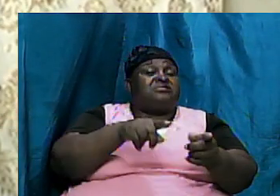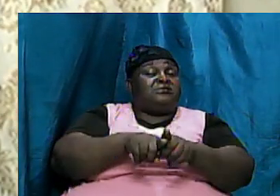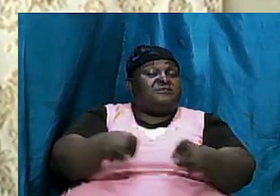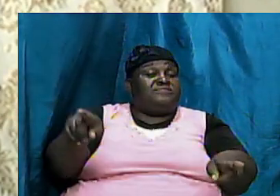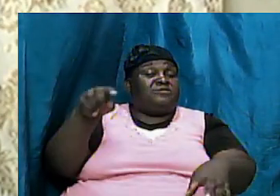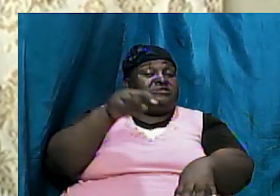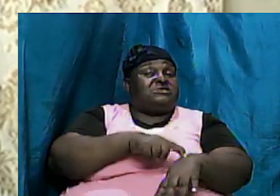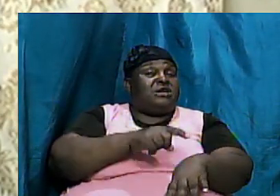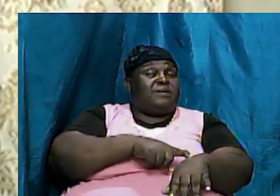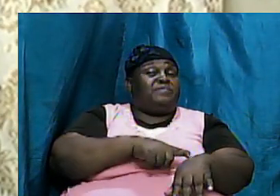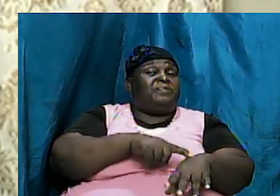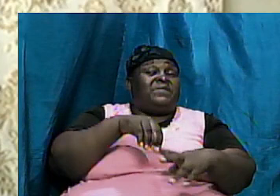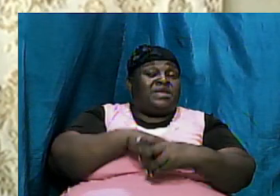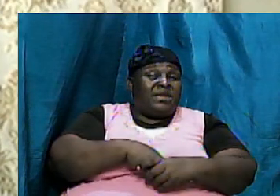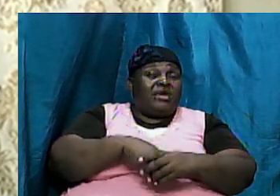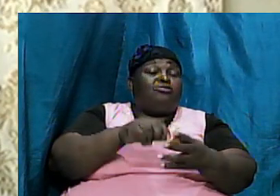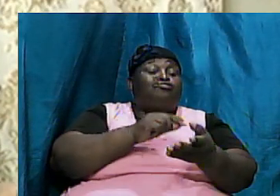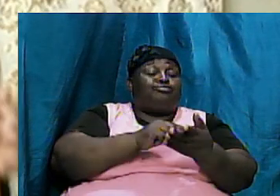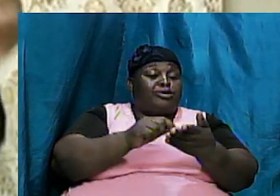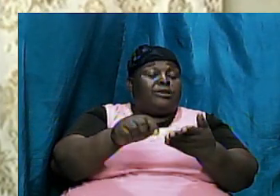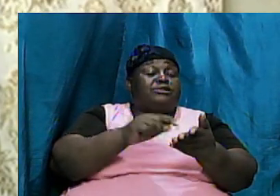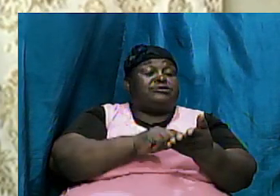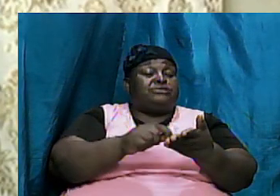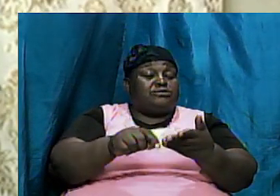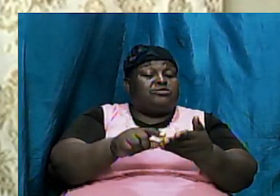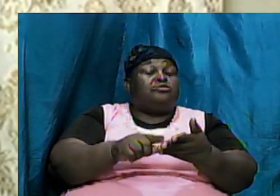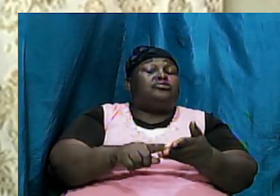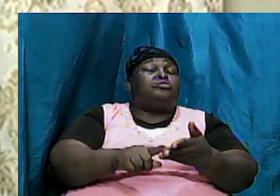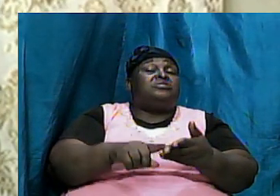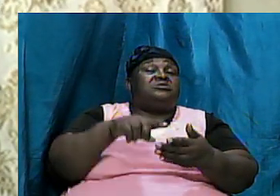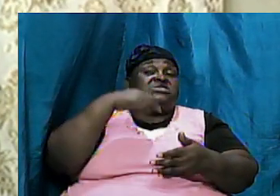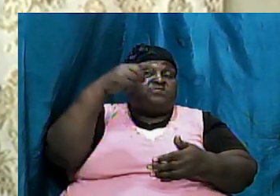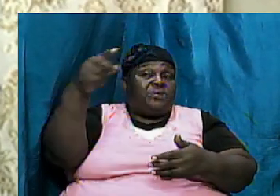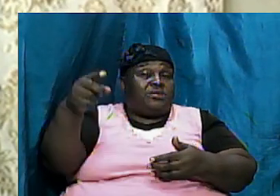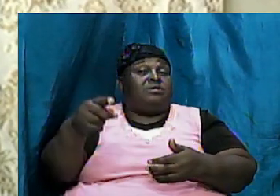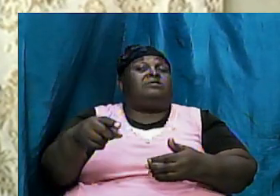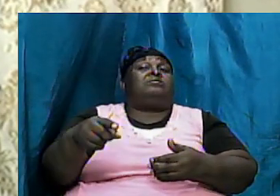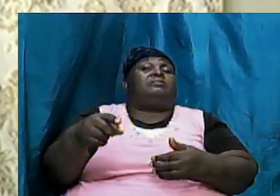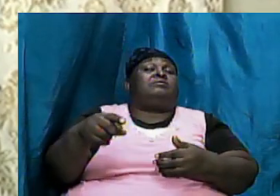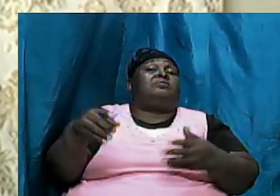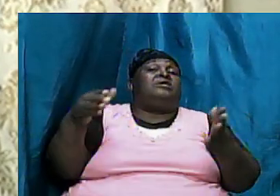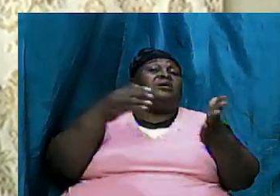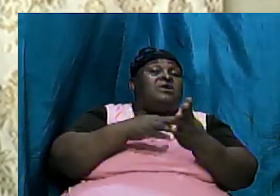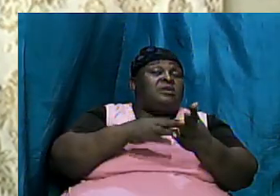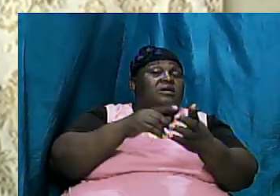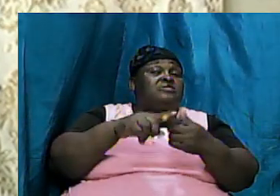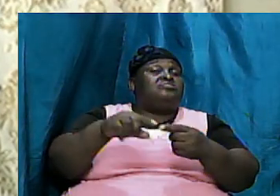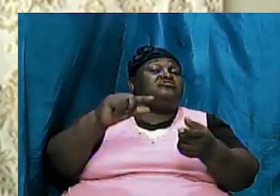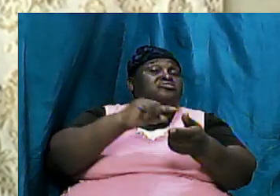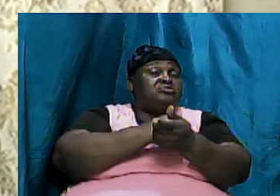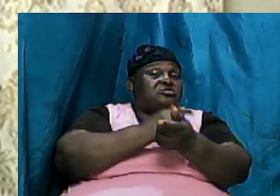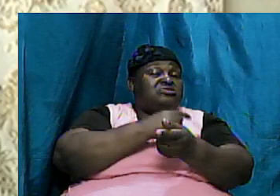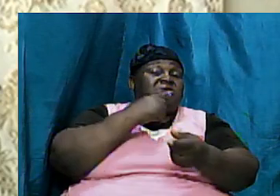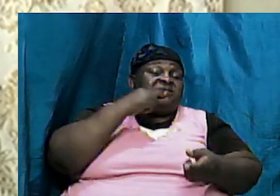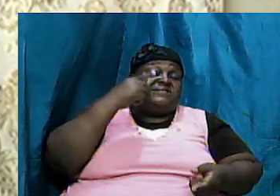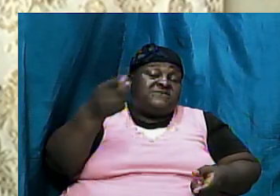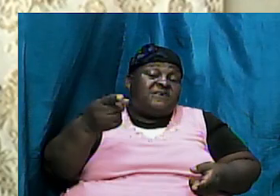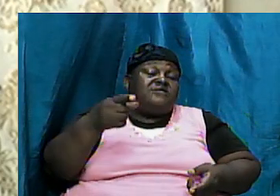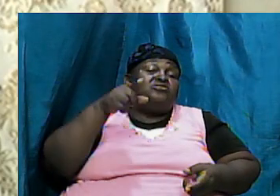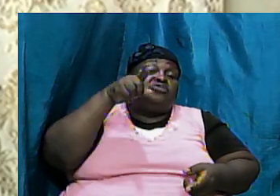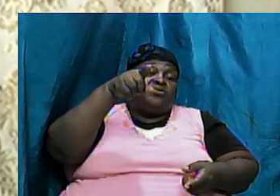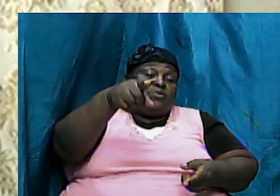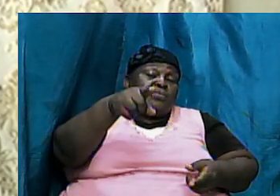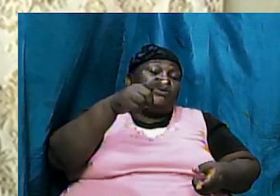and in their writings go back to Genesis it is saying to you and I it is